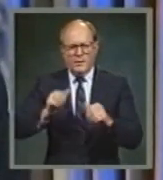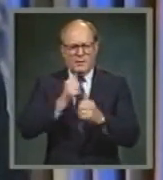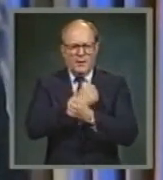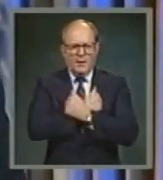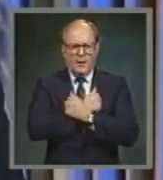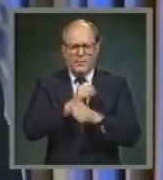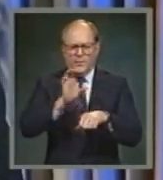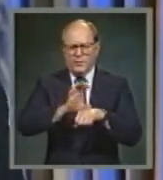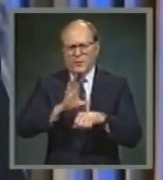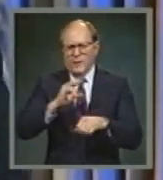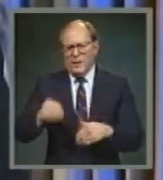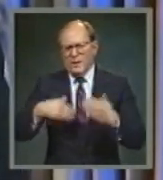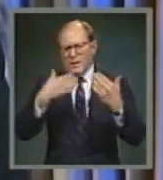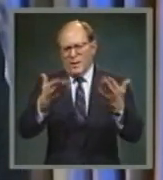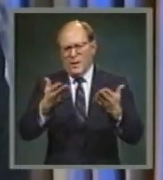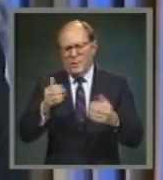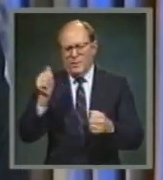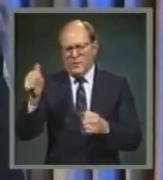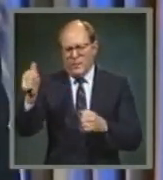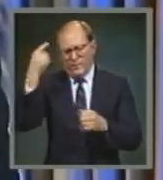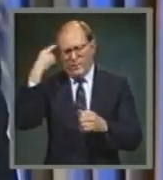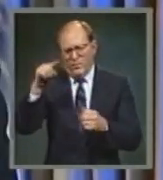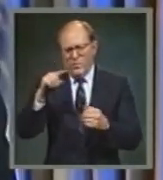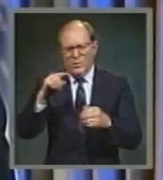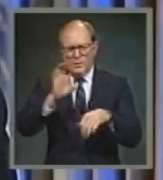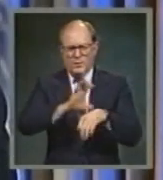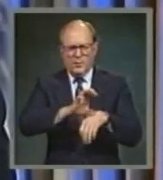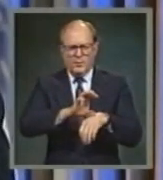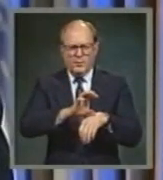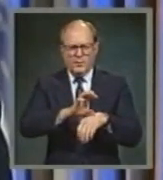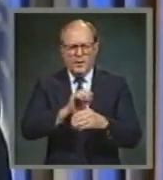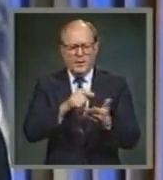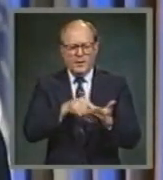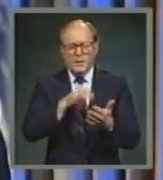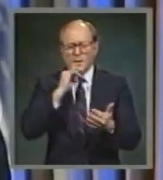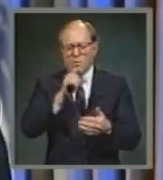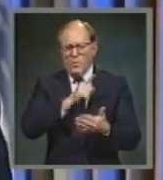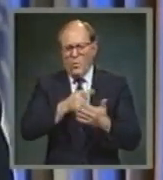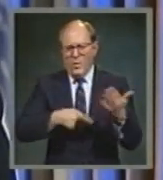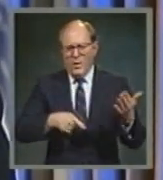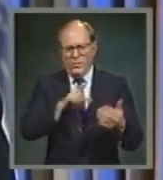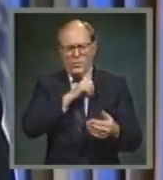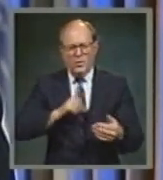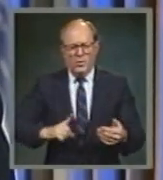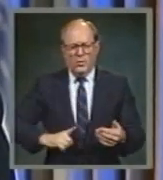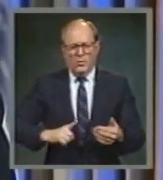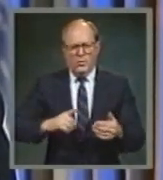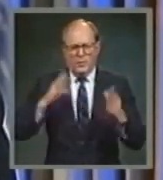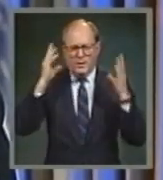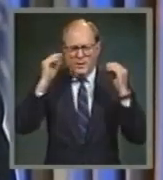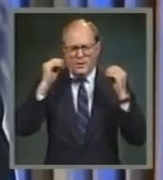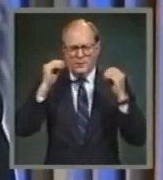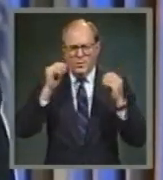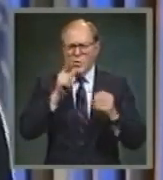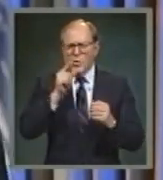gave Himself for it. Now those are the Lord's teachings who will follow Jesus.